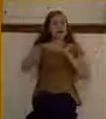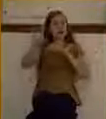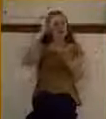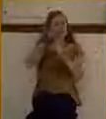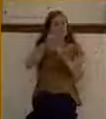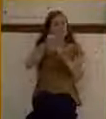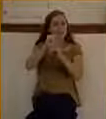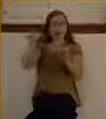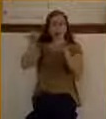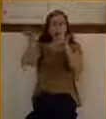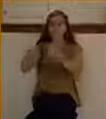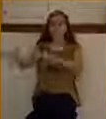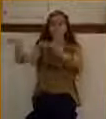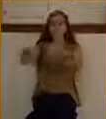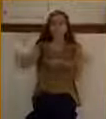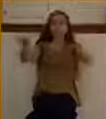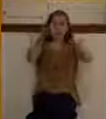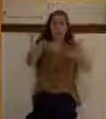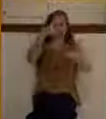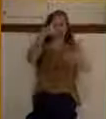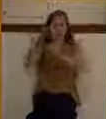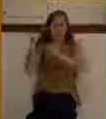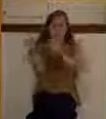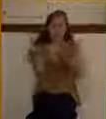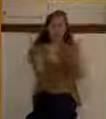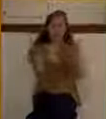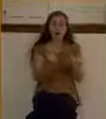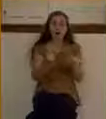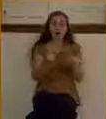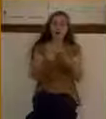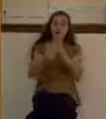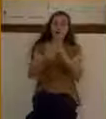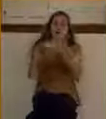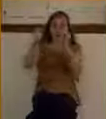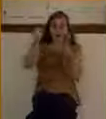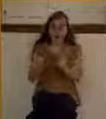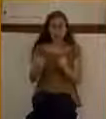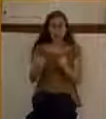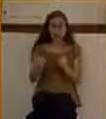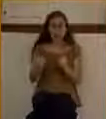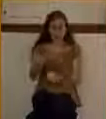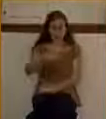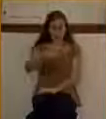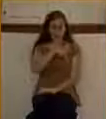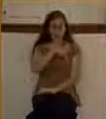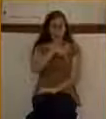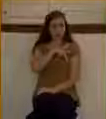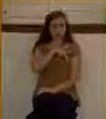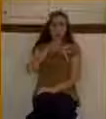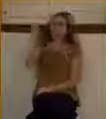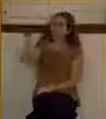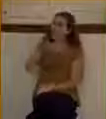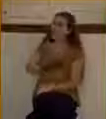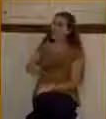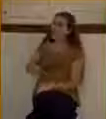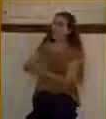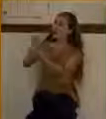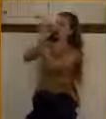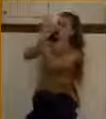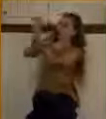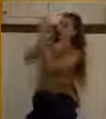anyone can come to Christ is to cry out and say, Lord, have mercy on me. It's me. I'm the one that's in need.